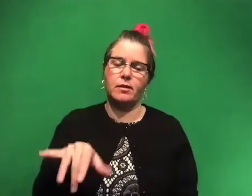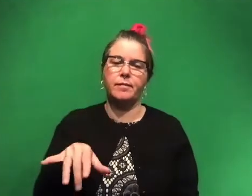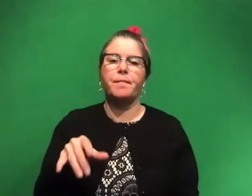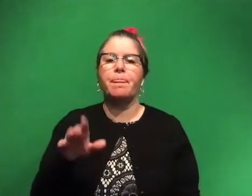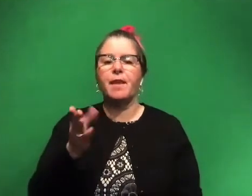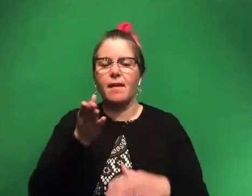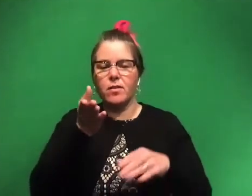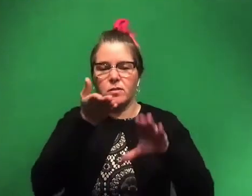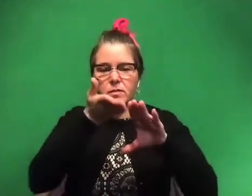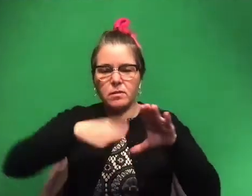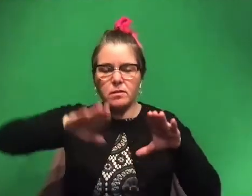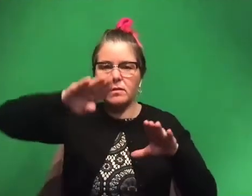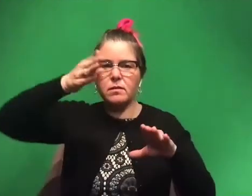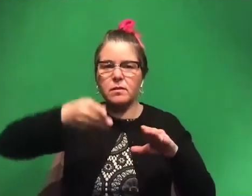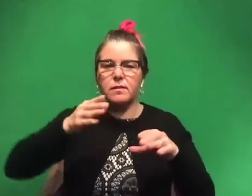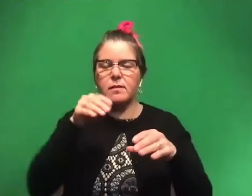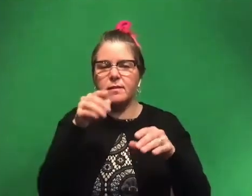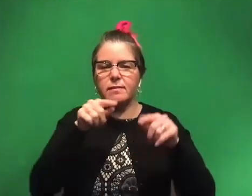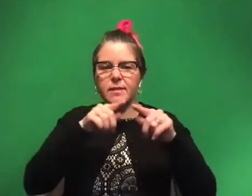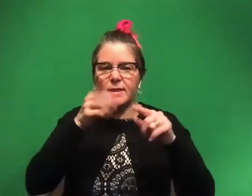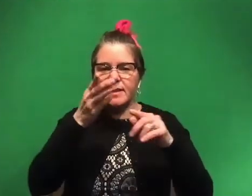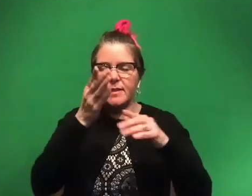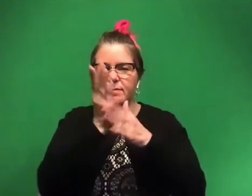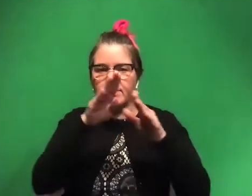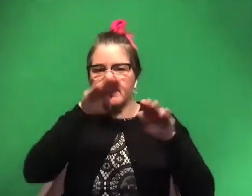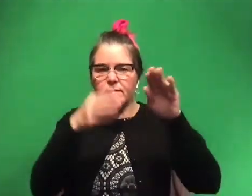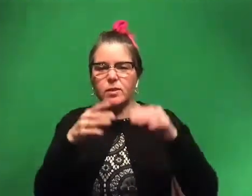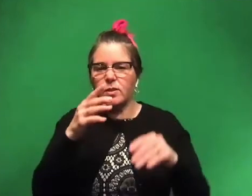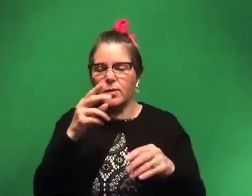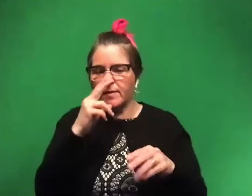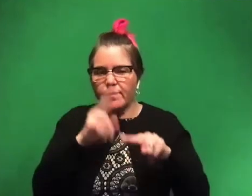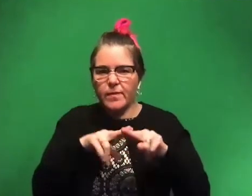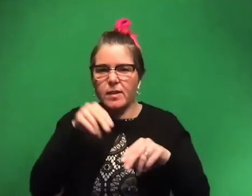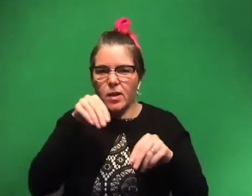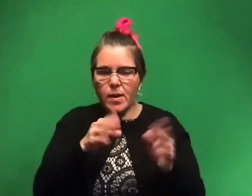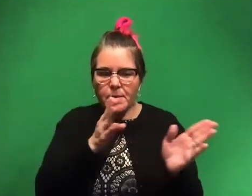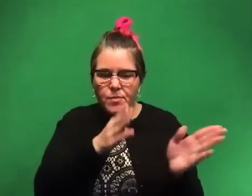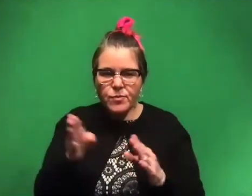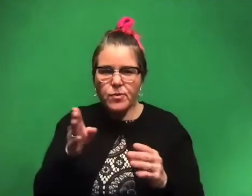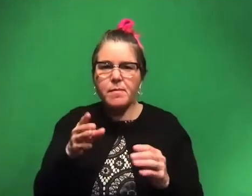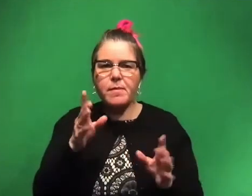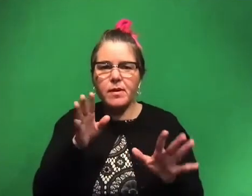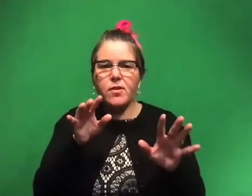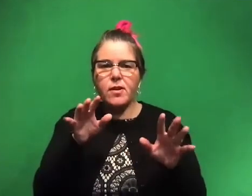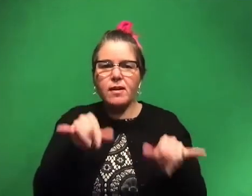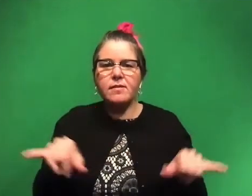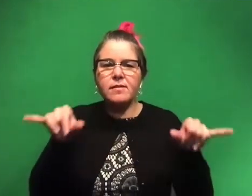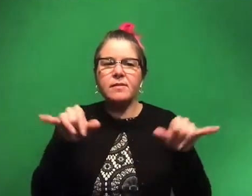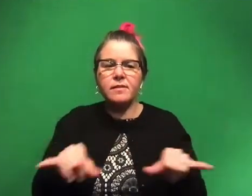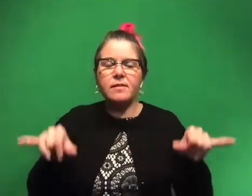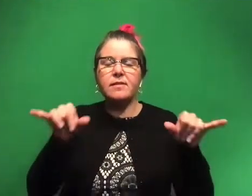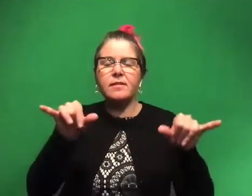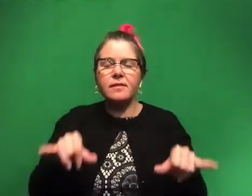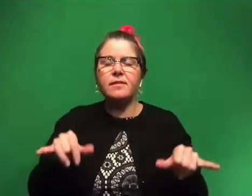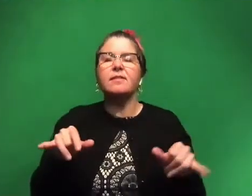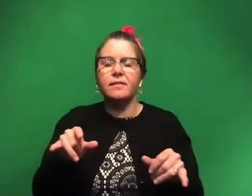dips and little pockets. So it's really fun to go in and prep and you get kind of in a groove and it's very therapeutic and you